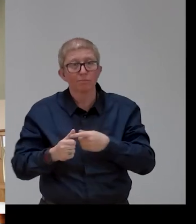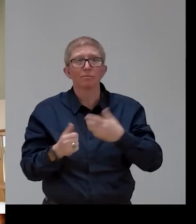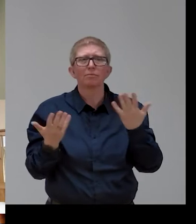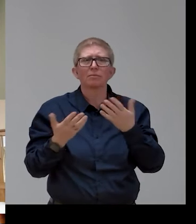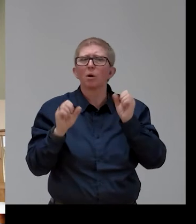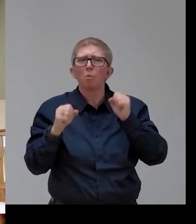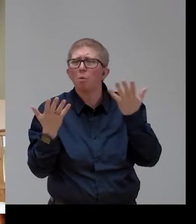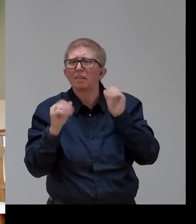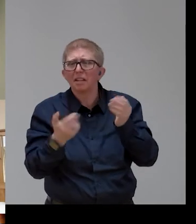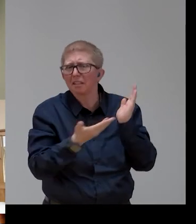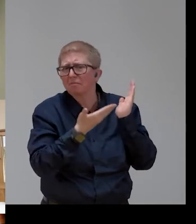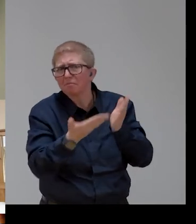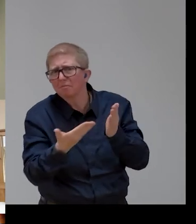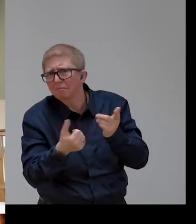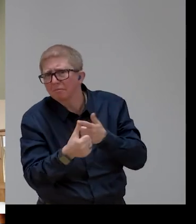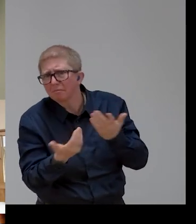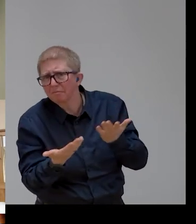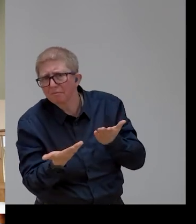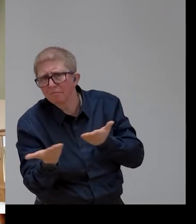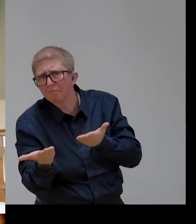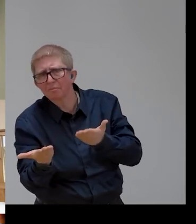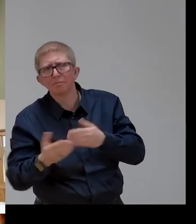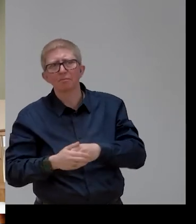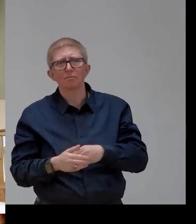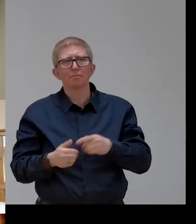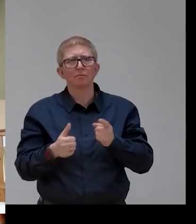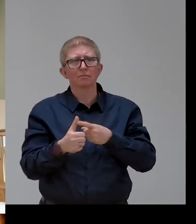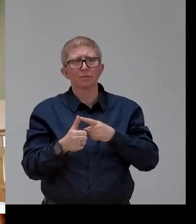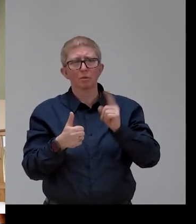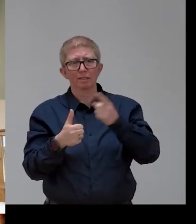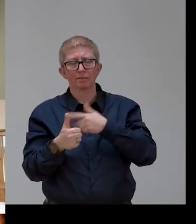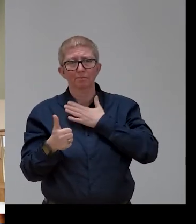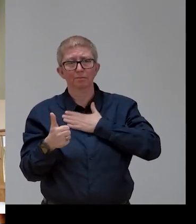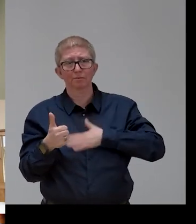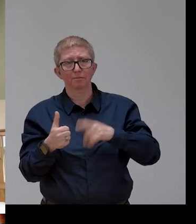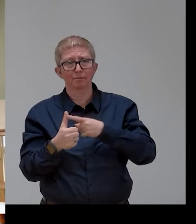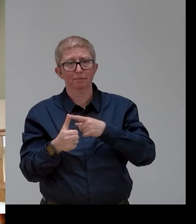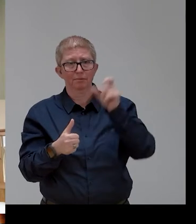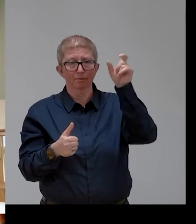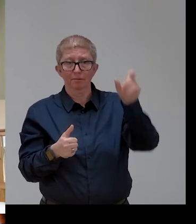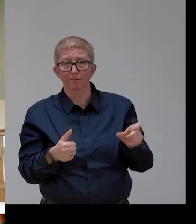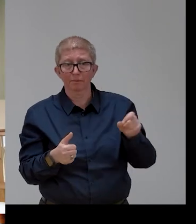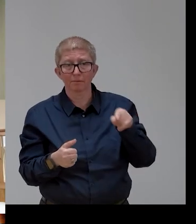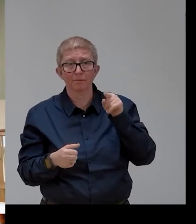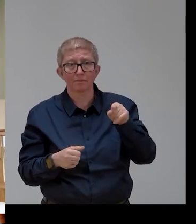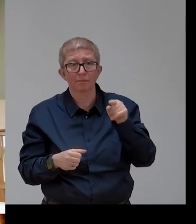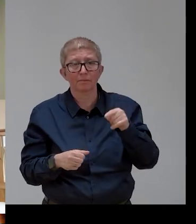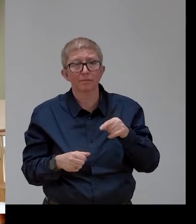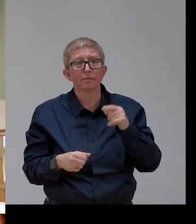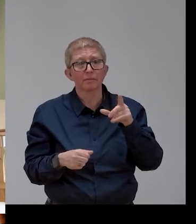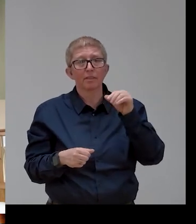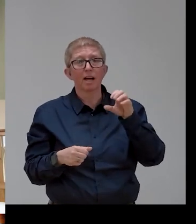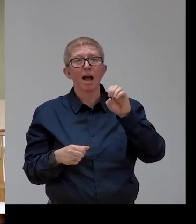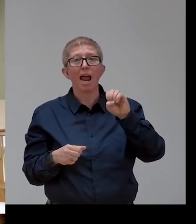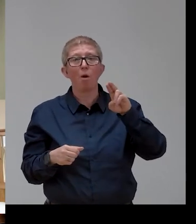at this stage. And I would first like to turn to a representative of the European Parliament,